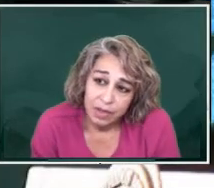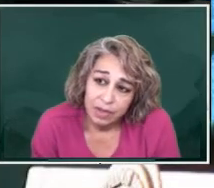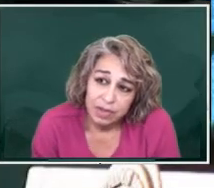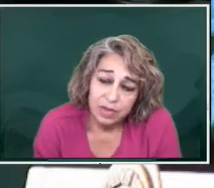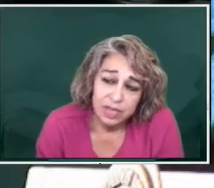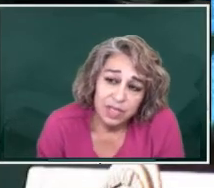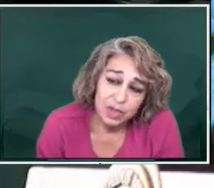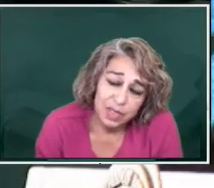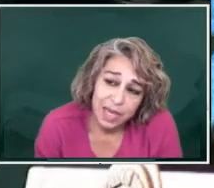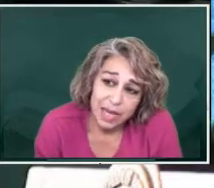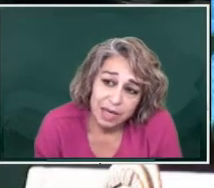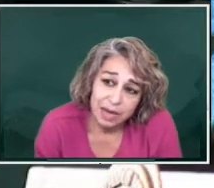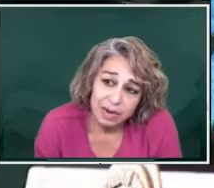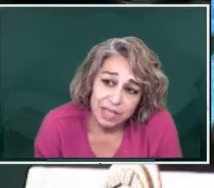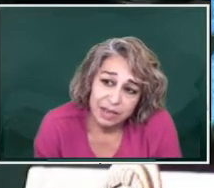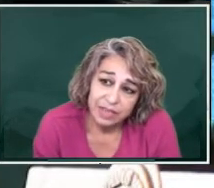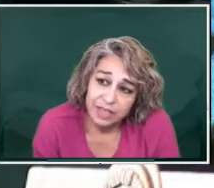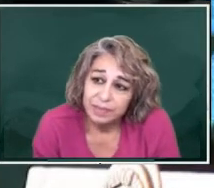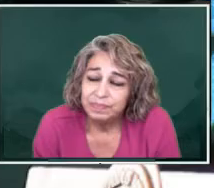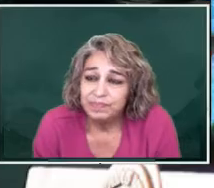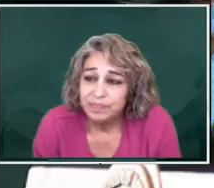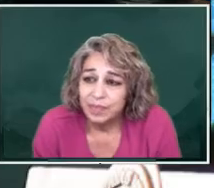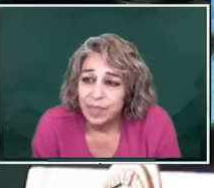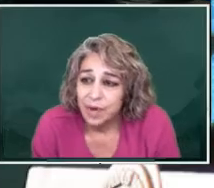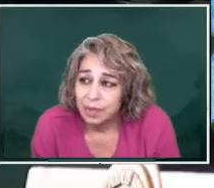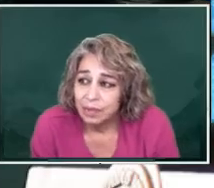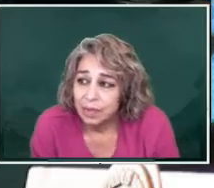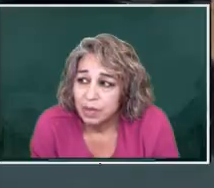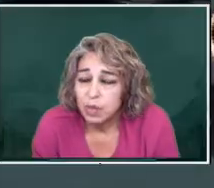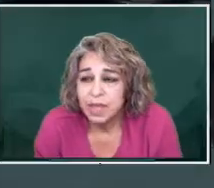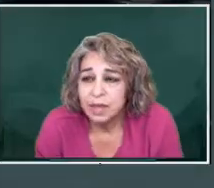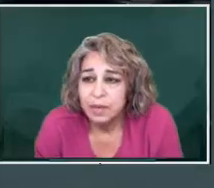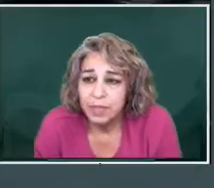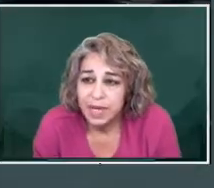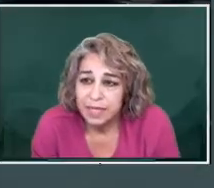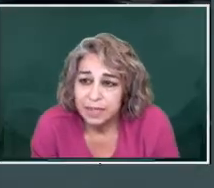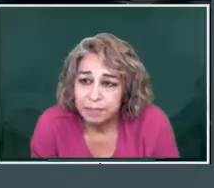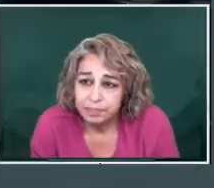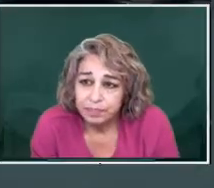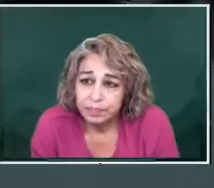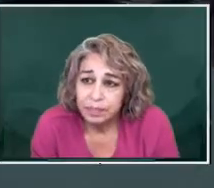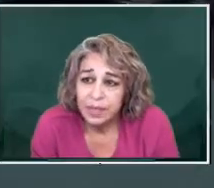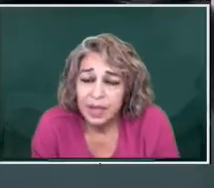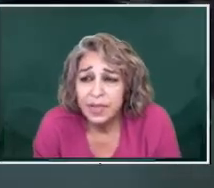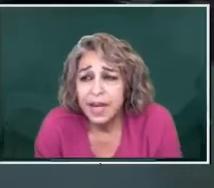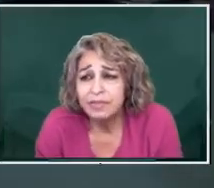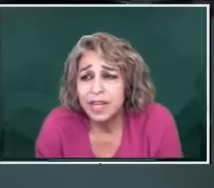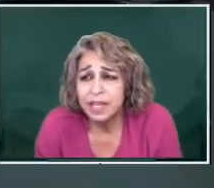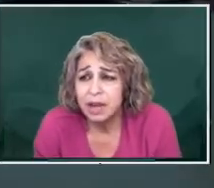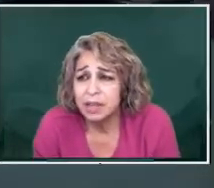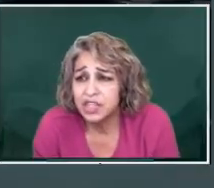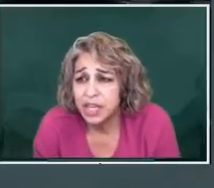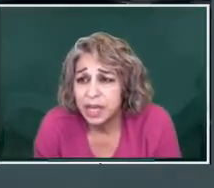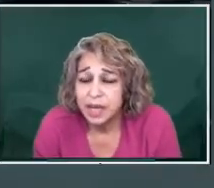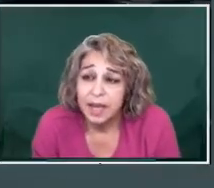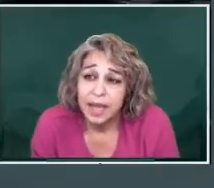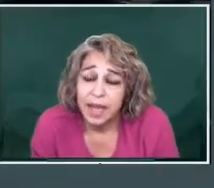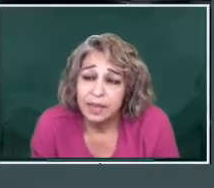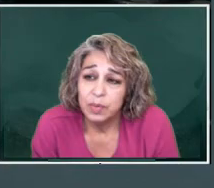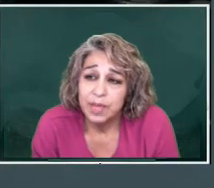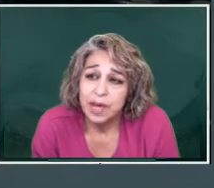to associate ourselves with companies that have technology